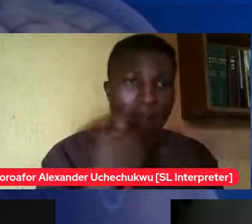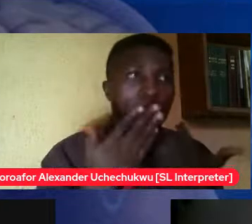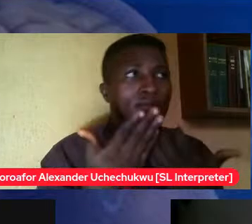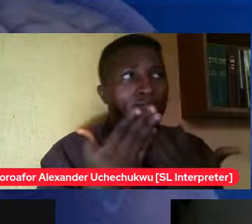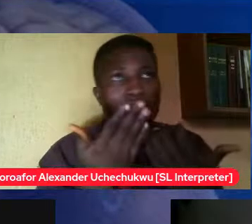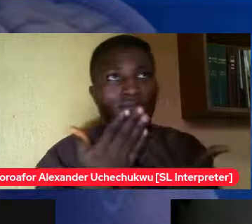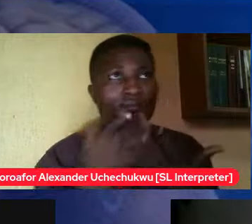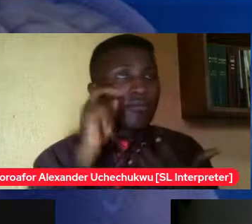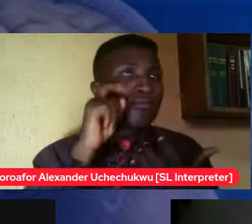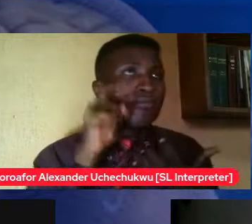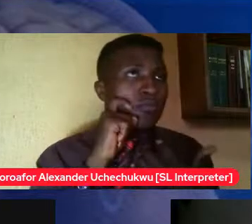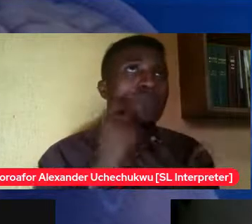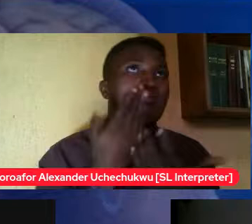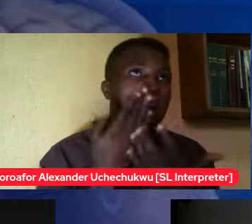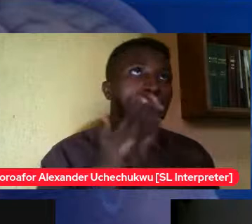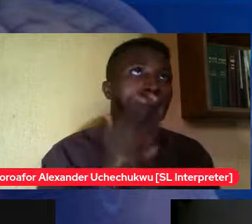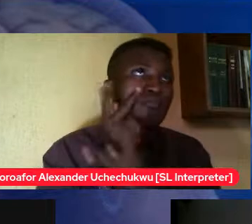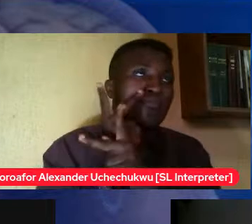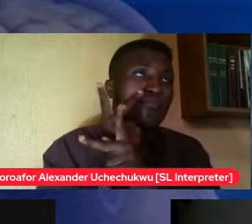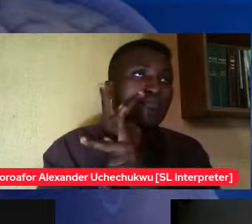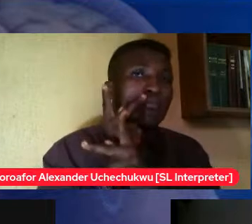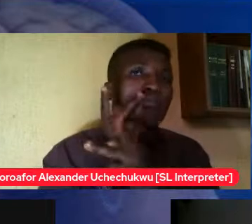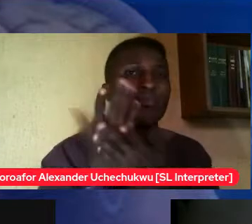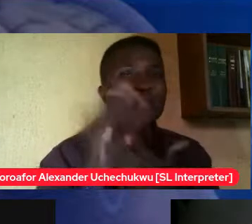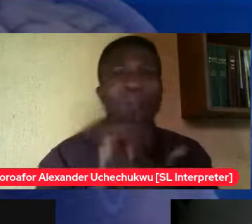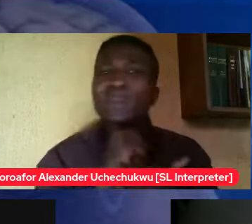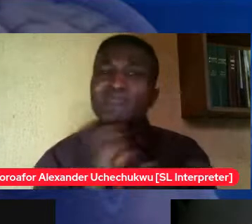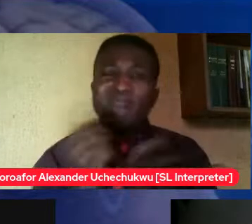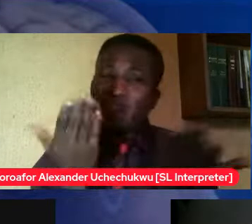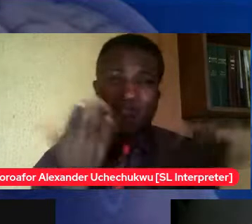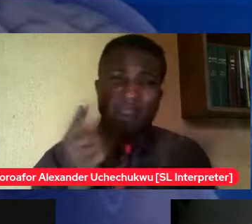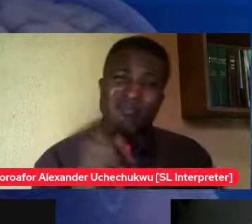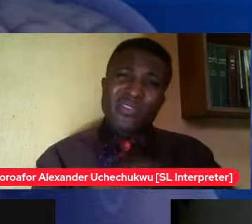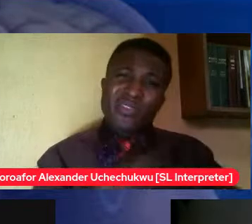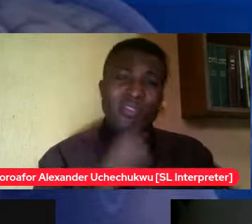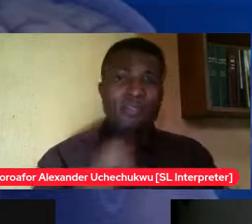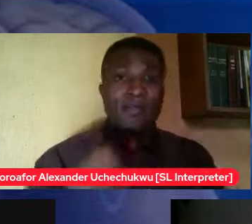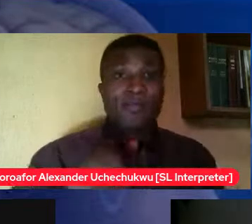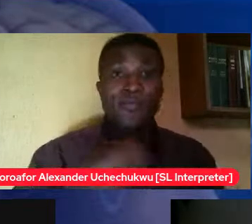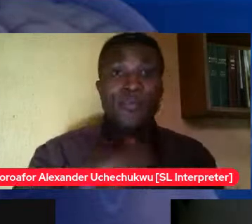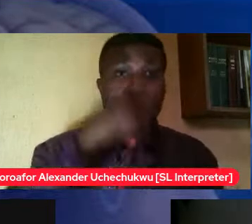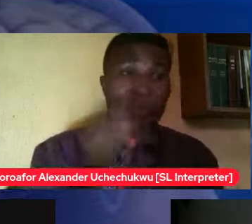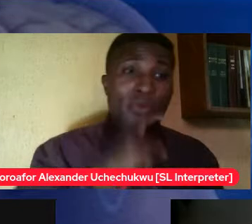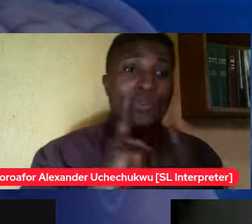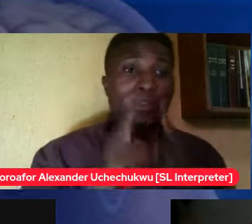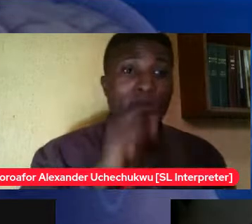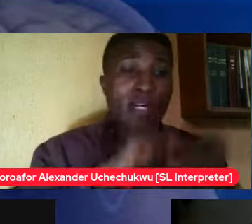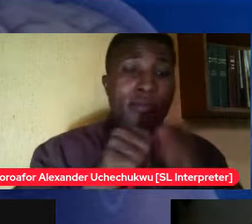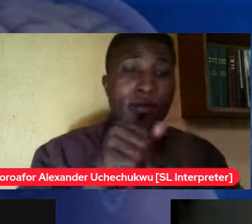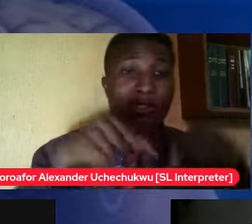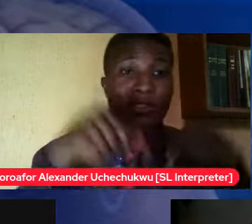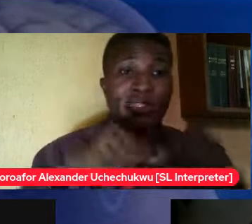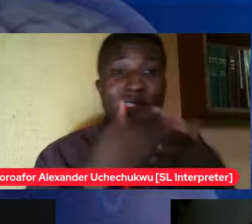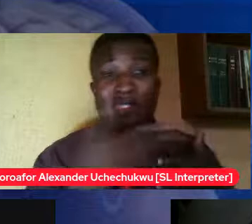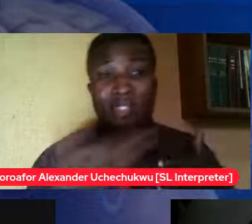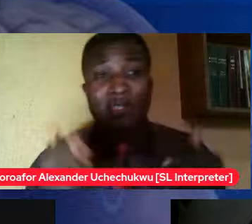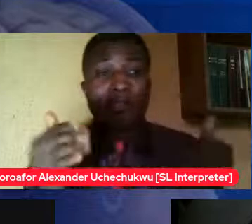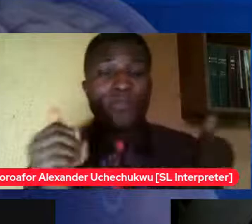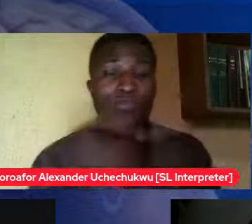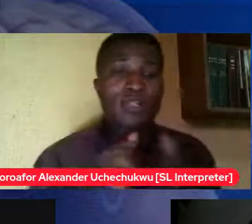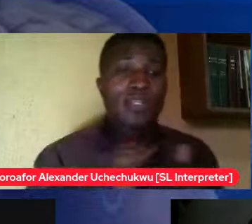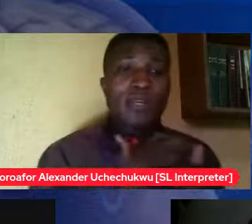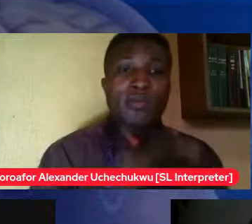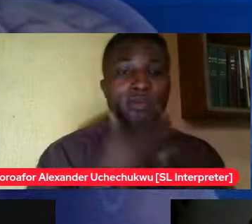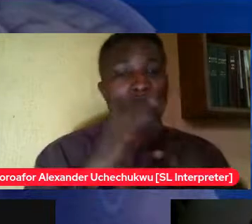we have to talk about this thing with our children whether the teenagers are male or female the side effect the